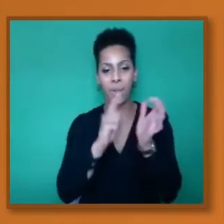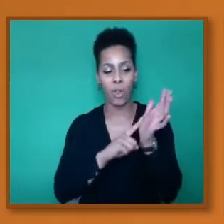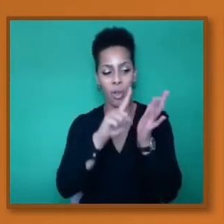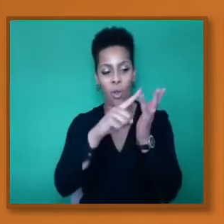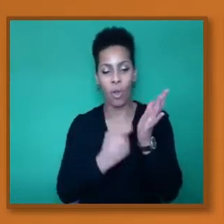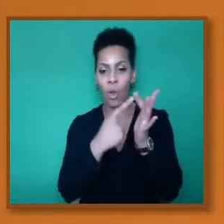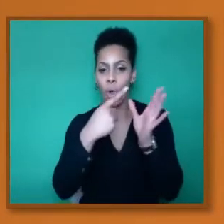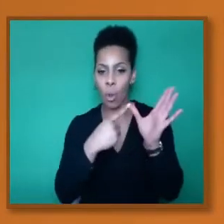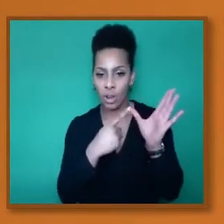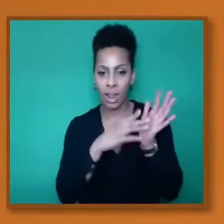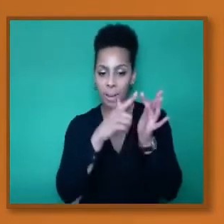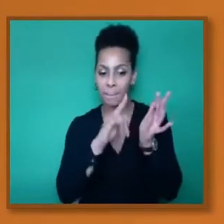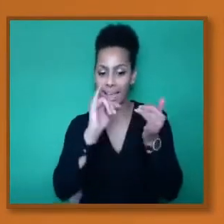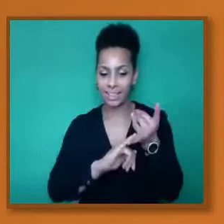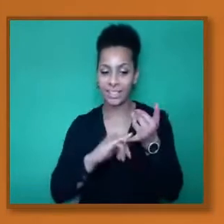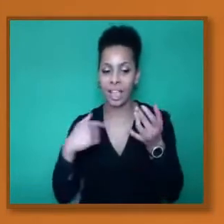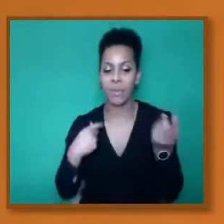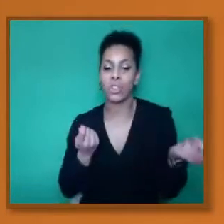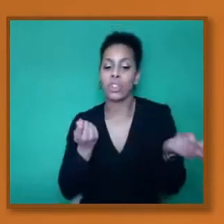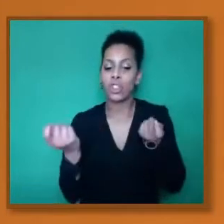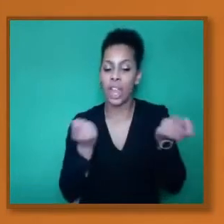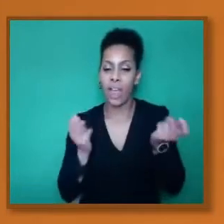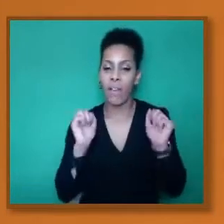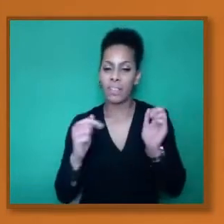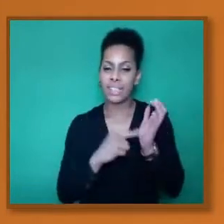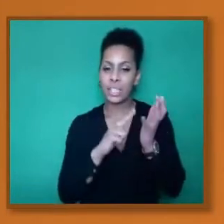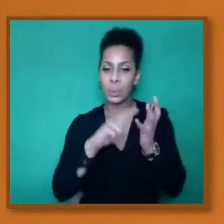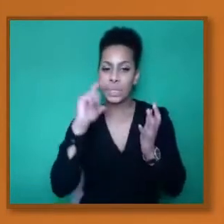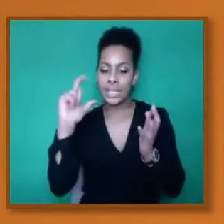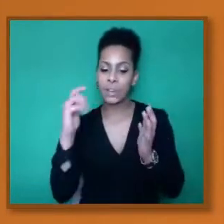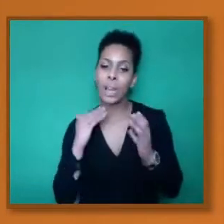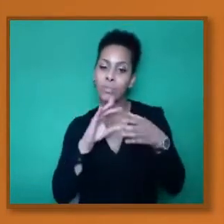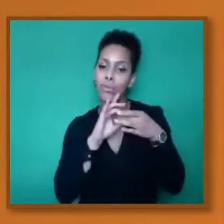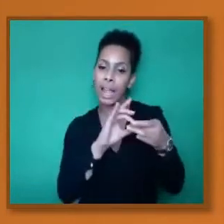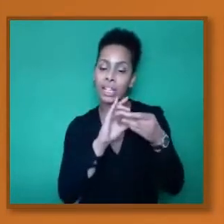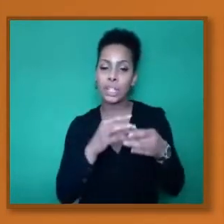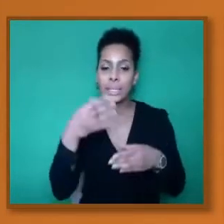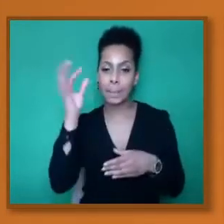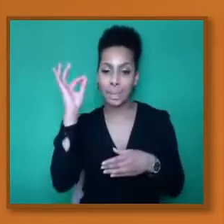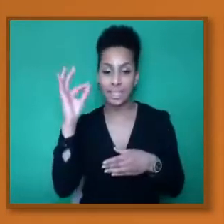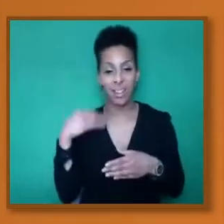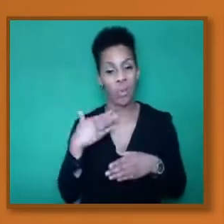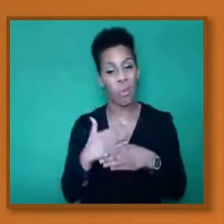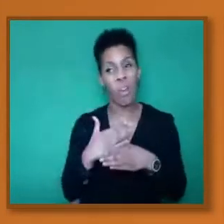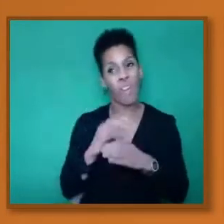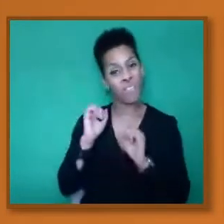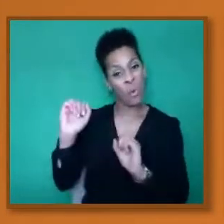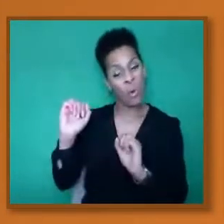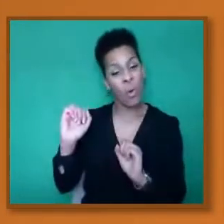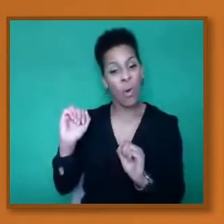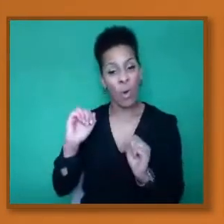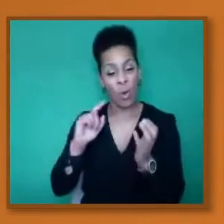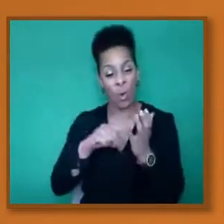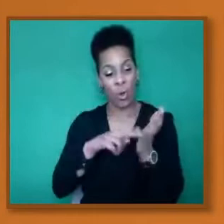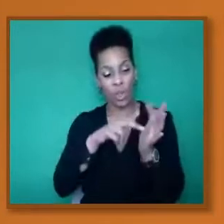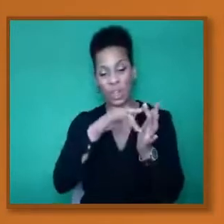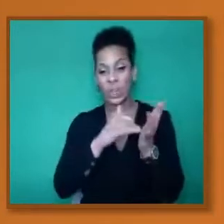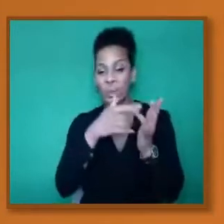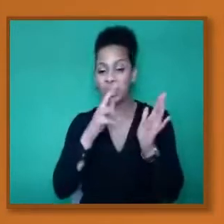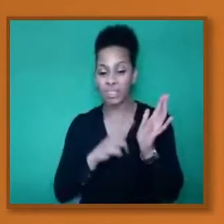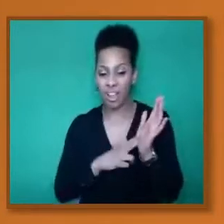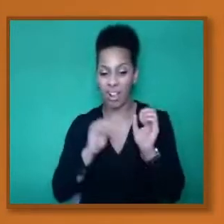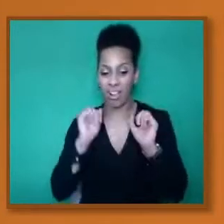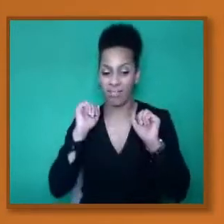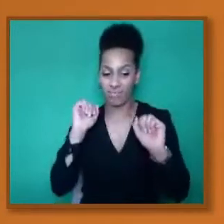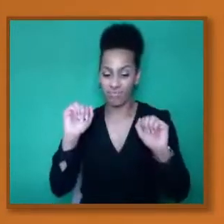Relations Committee. I work for Unison, the trade union, and we have a lot of members who